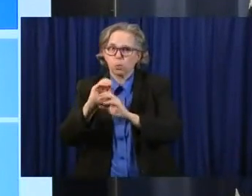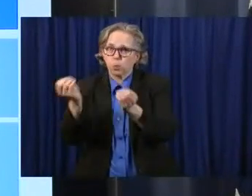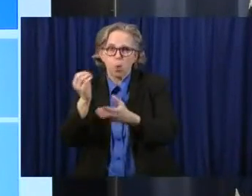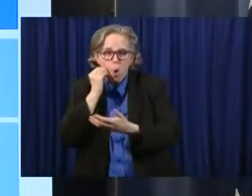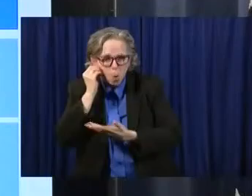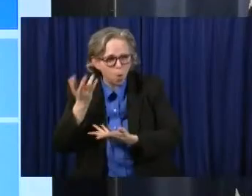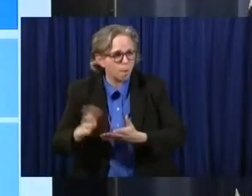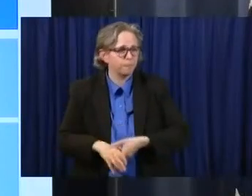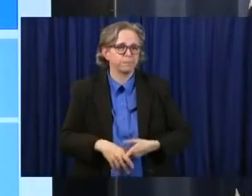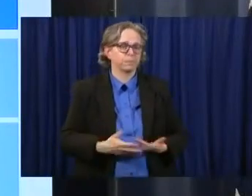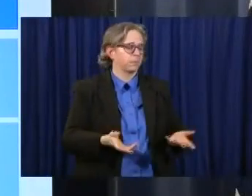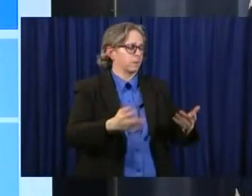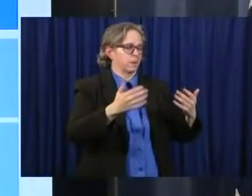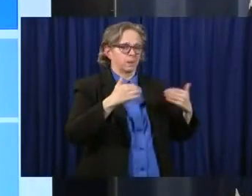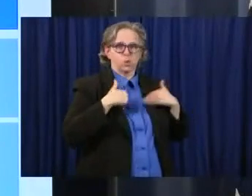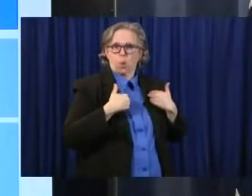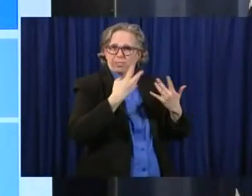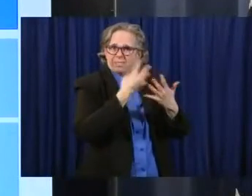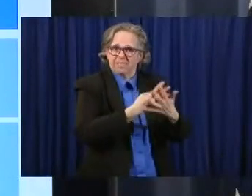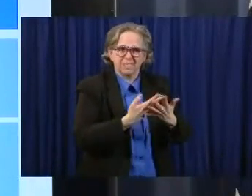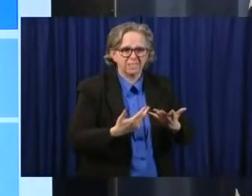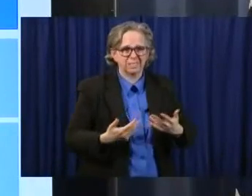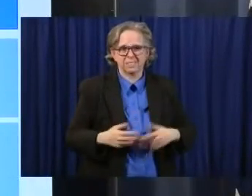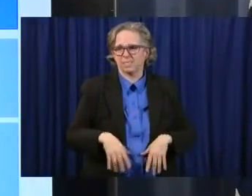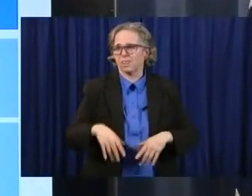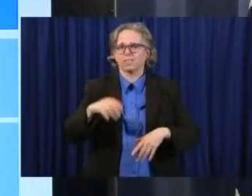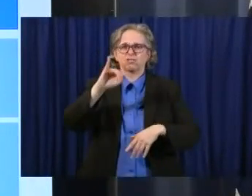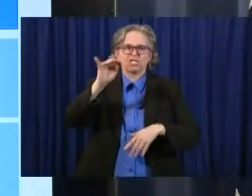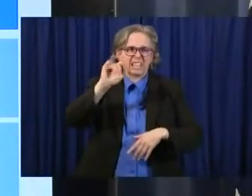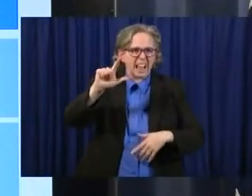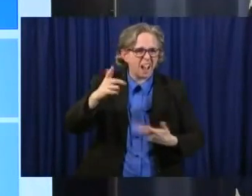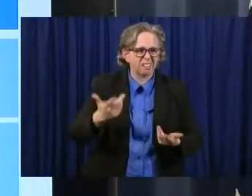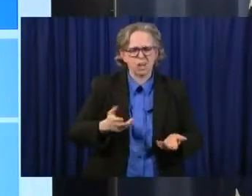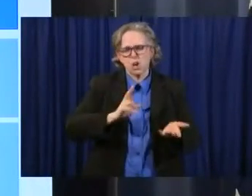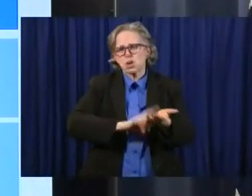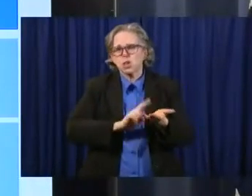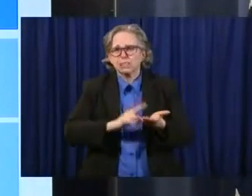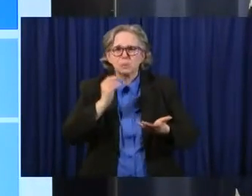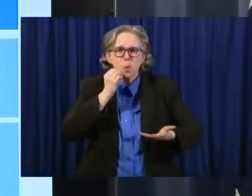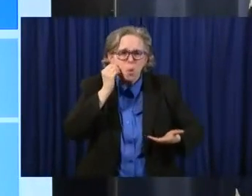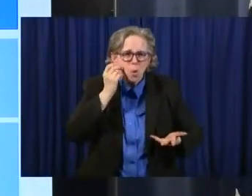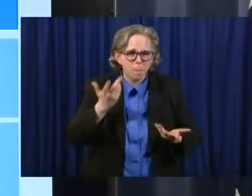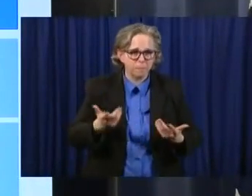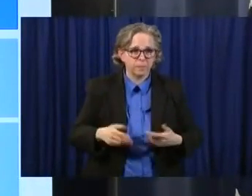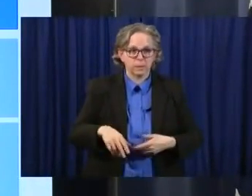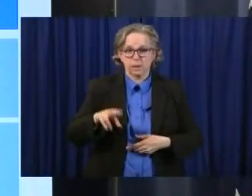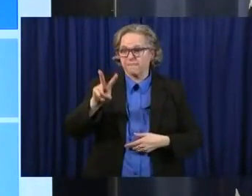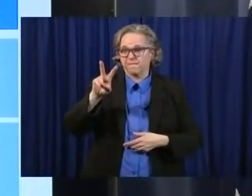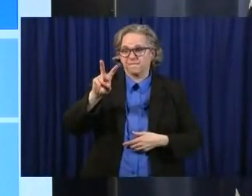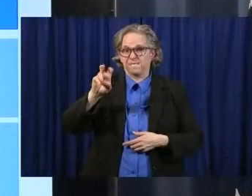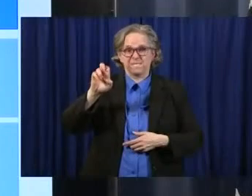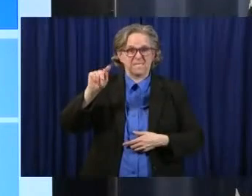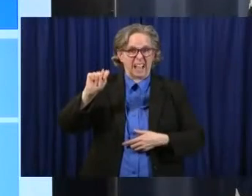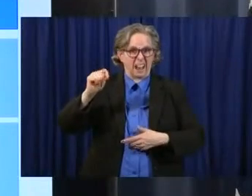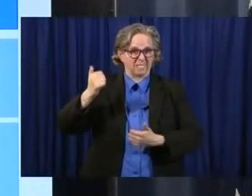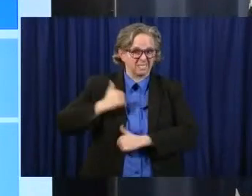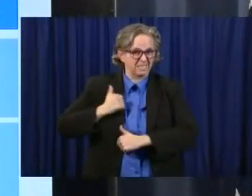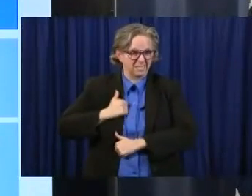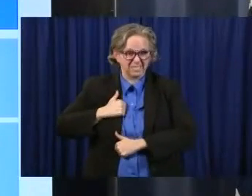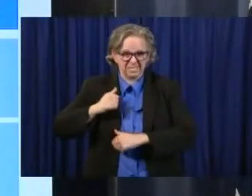homes, nursing facilities we've talked a lot about. But as we move forward in workplaces, you know, you're also hearing about meatpacking